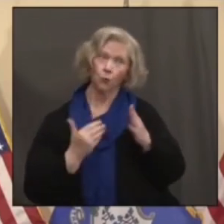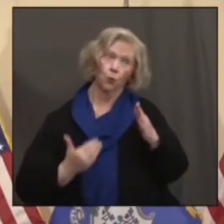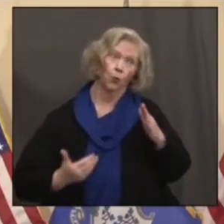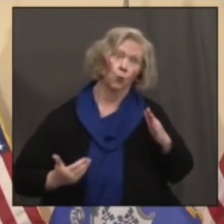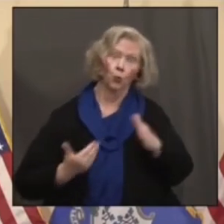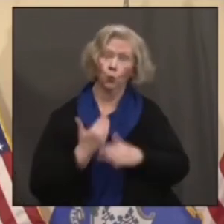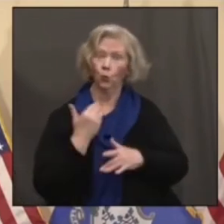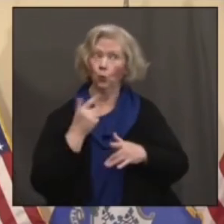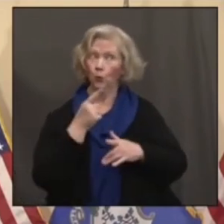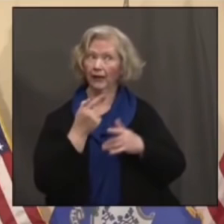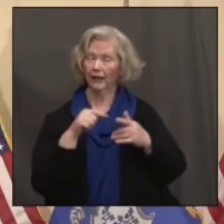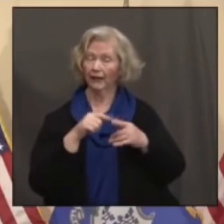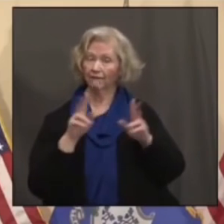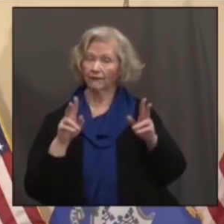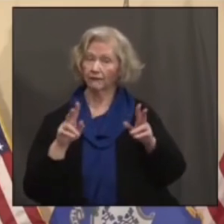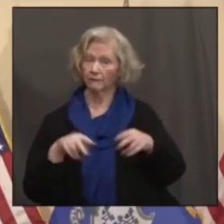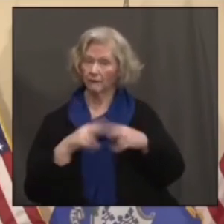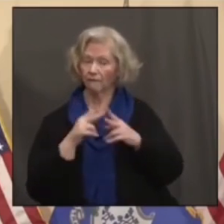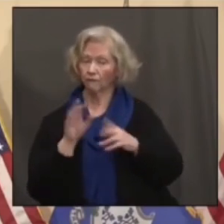British variants.